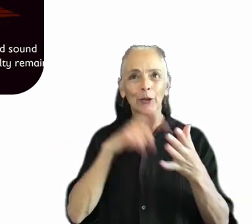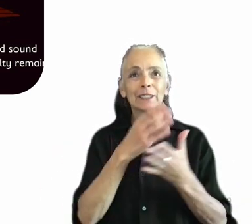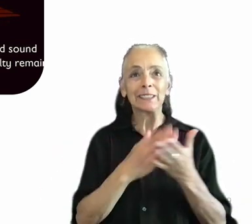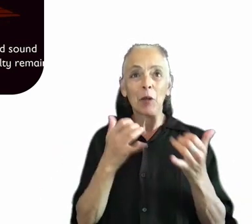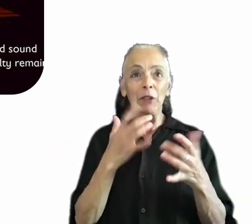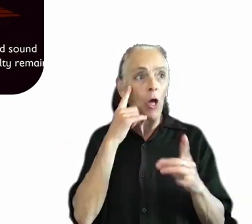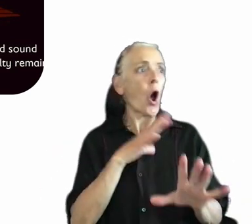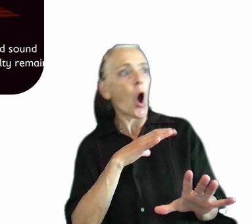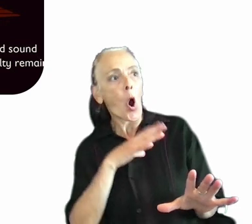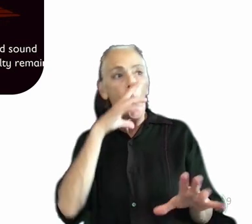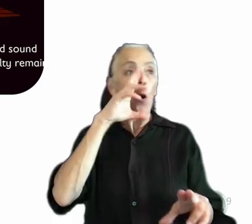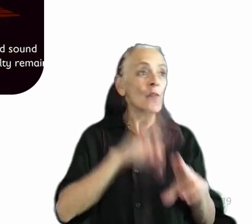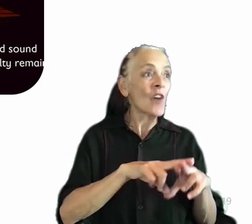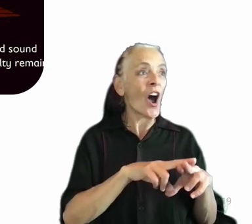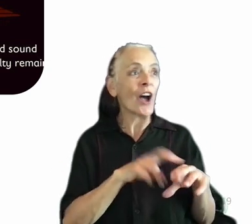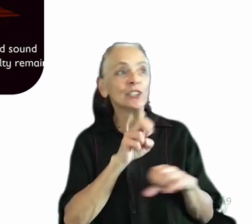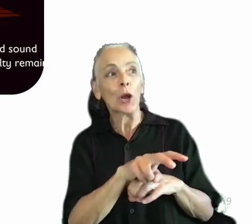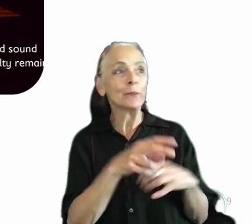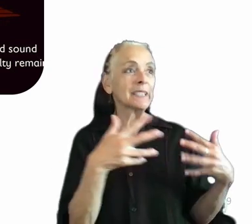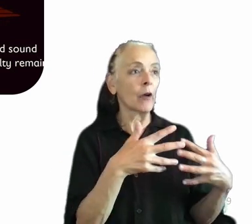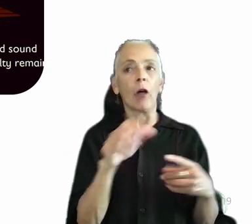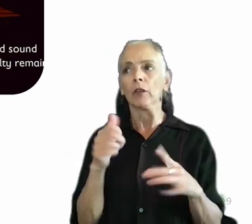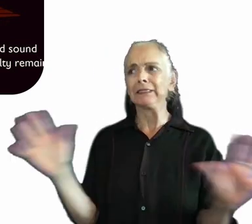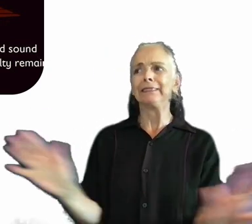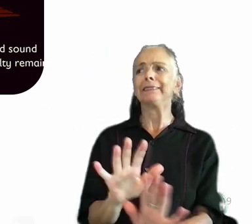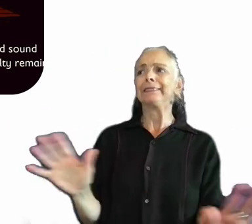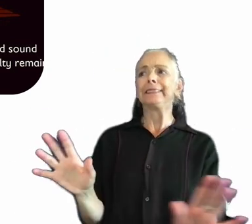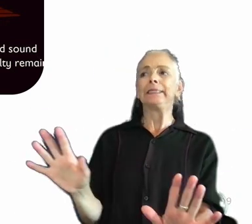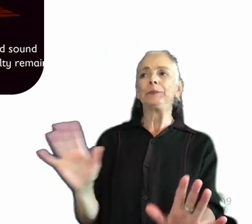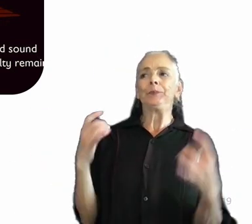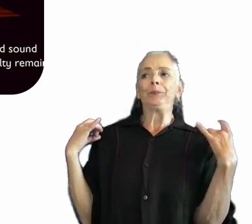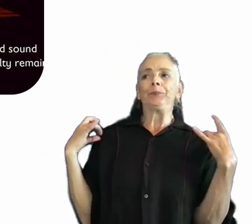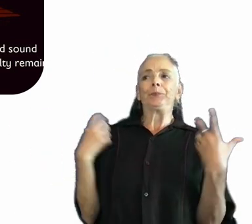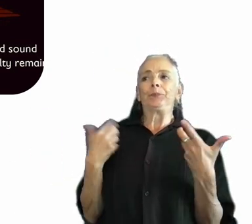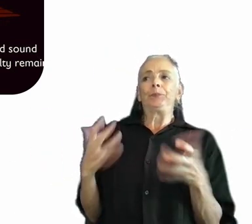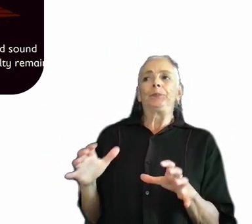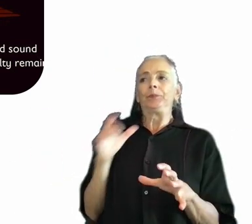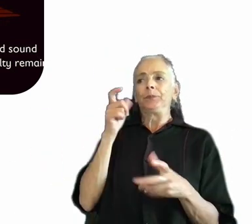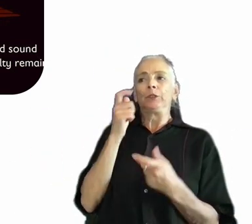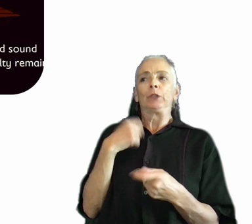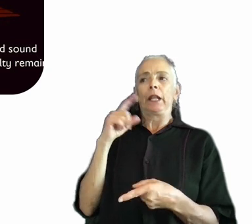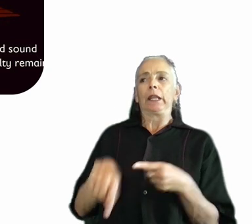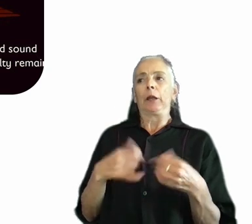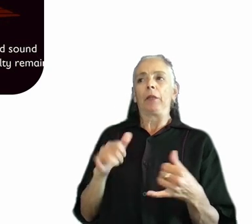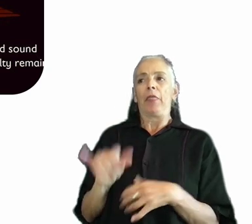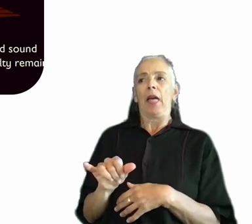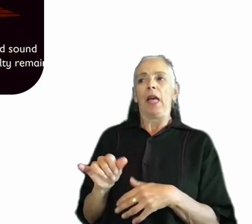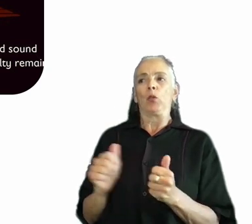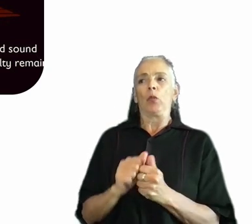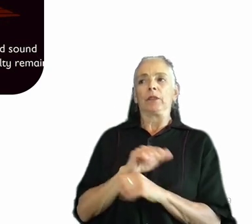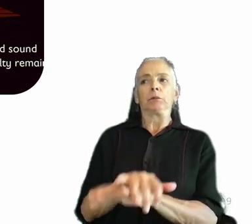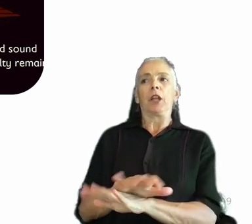jump scare. And then there were other players who were like, oh, wow, yeah, no, I'm not going to be able to play that if those are in there.